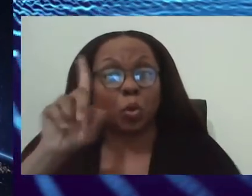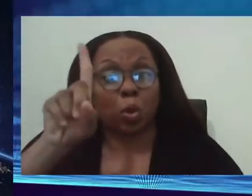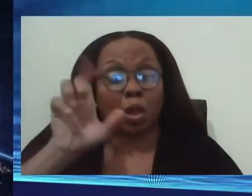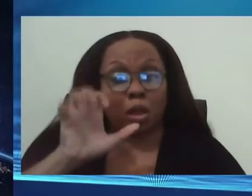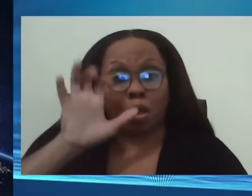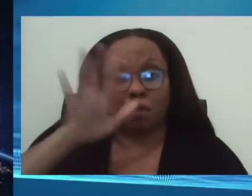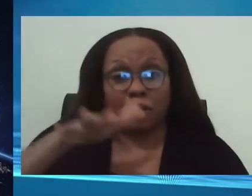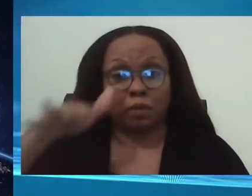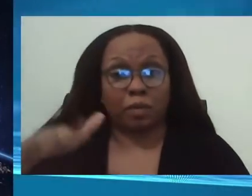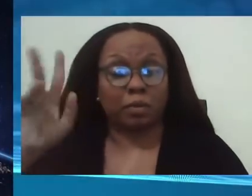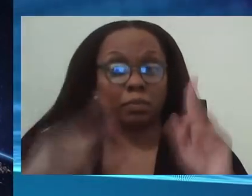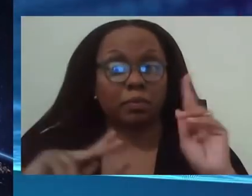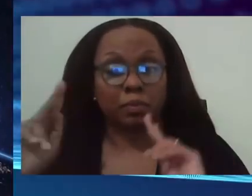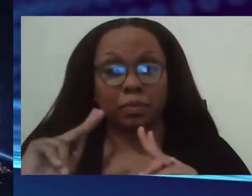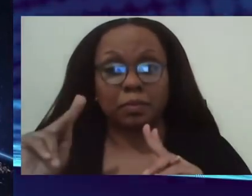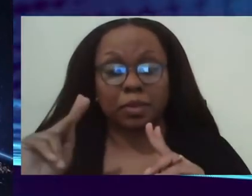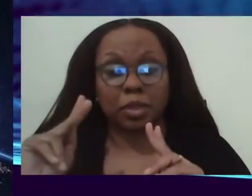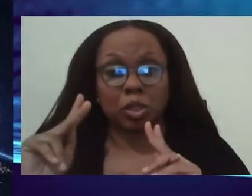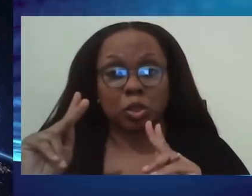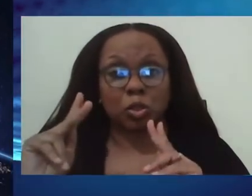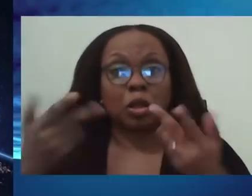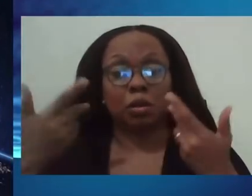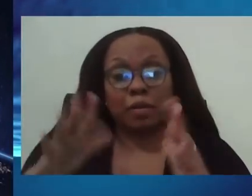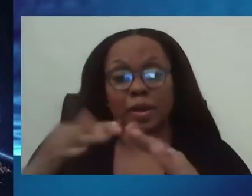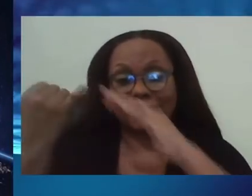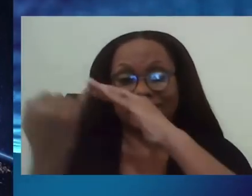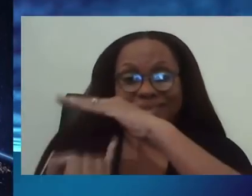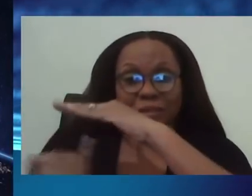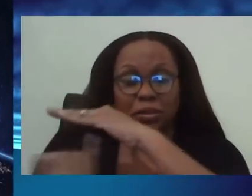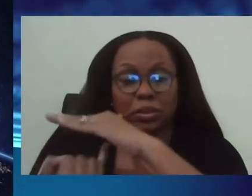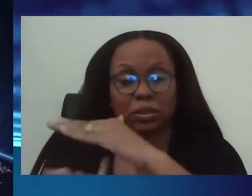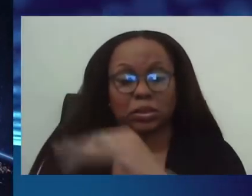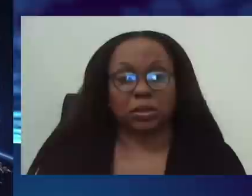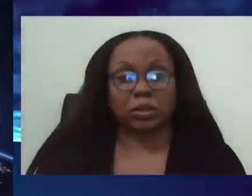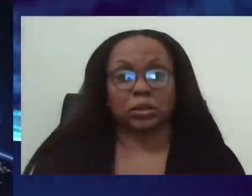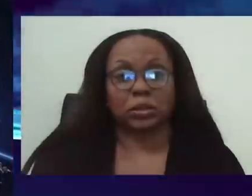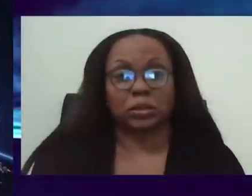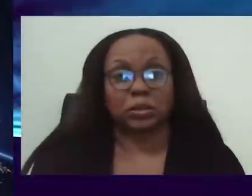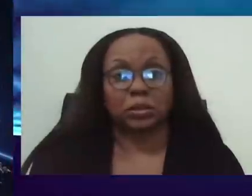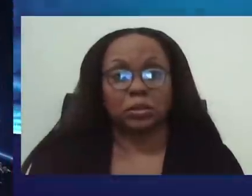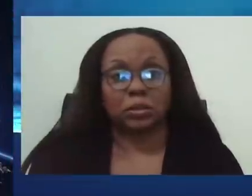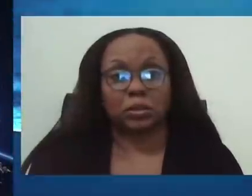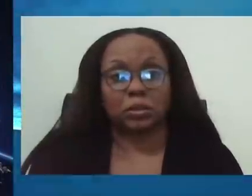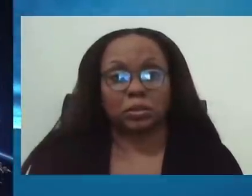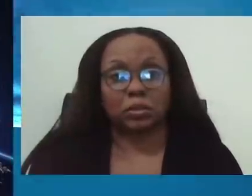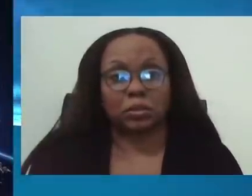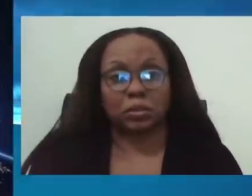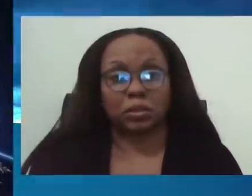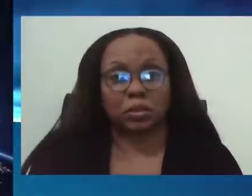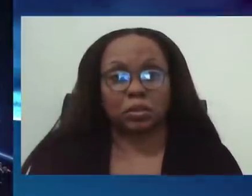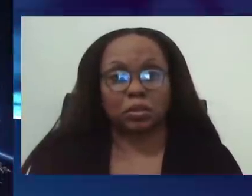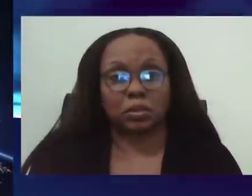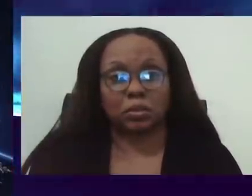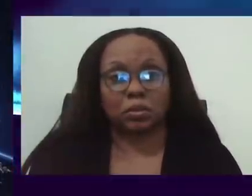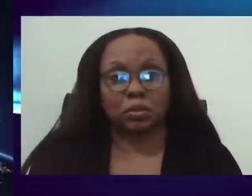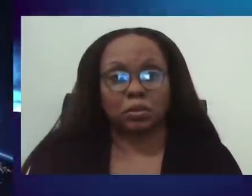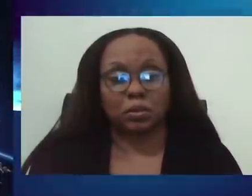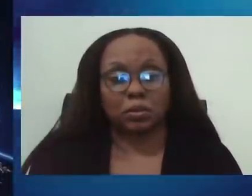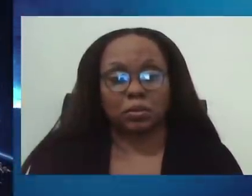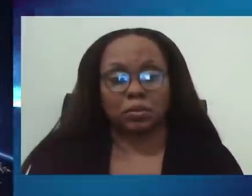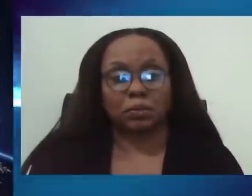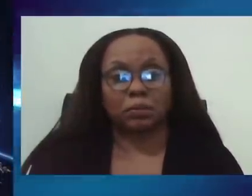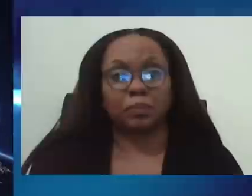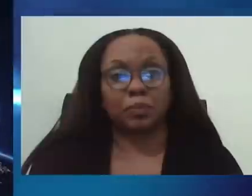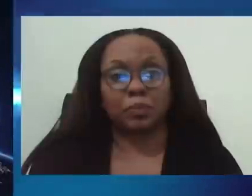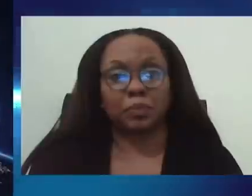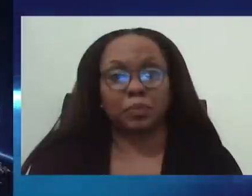are already in isolation. So that is an overview of our dashboard. We do have a few other persons that